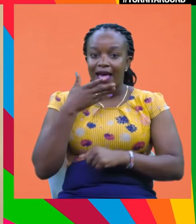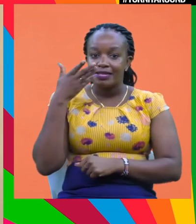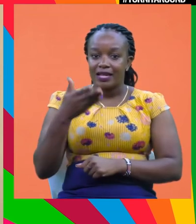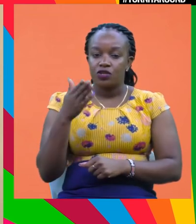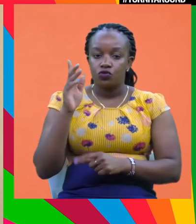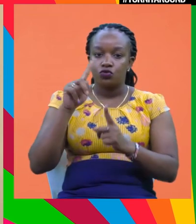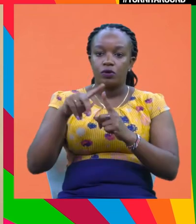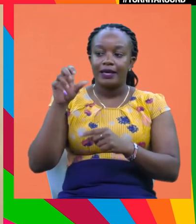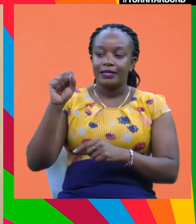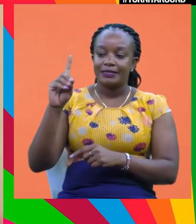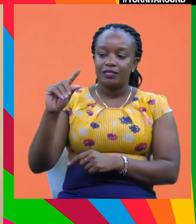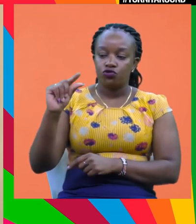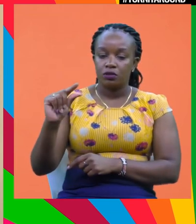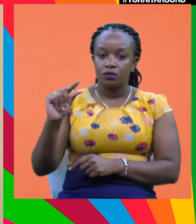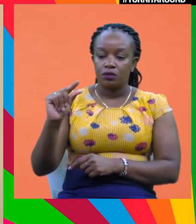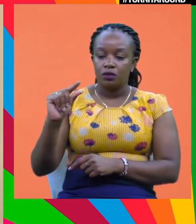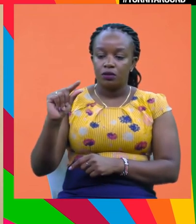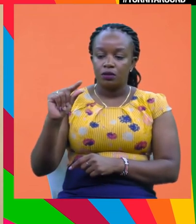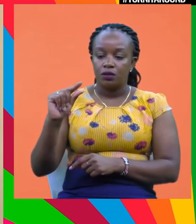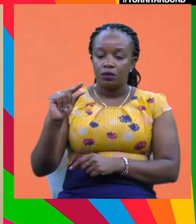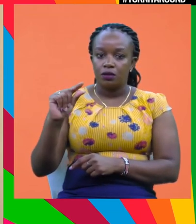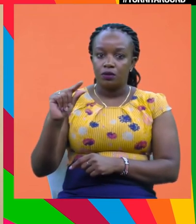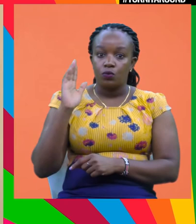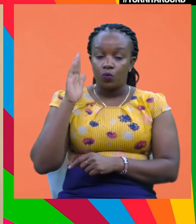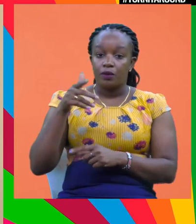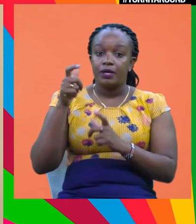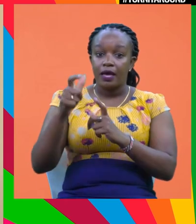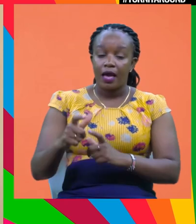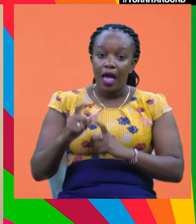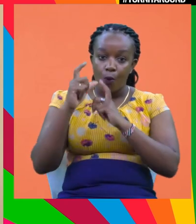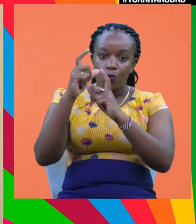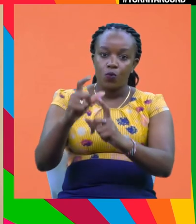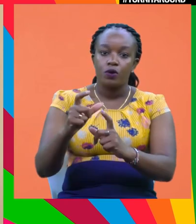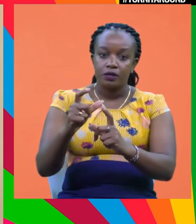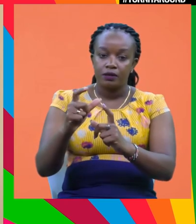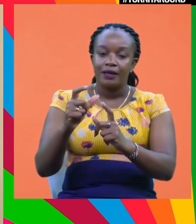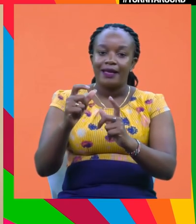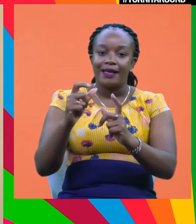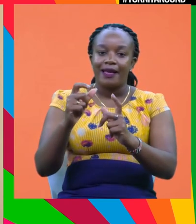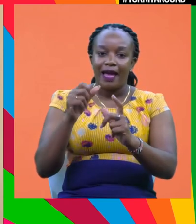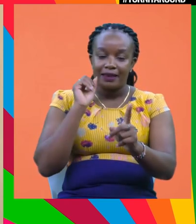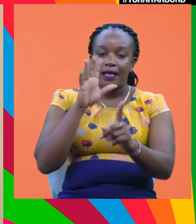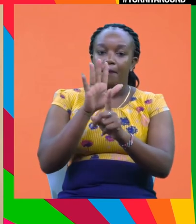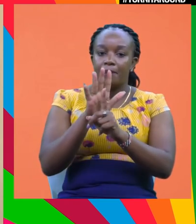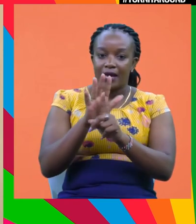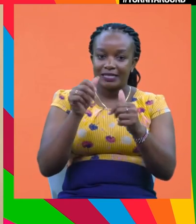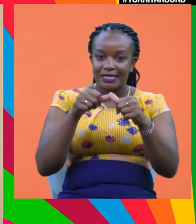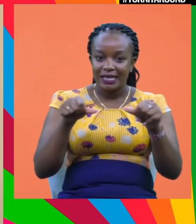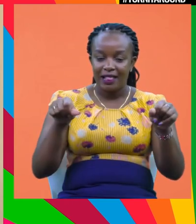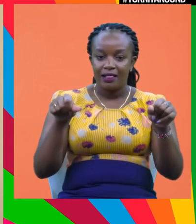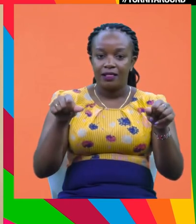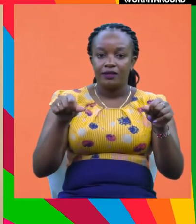answering to the SDGs, not just climate, but SDGs, they'll be awarded a seal, impact seal.